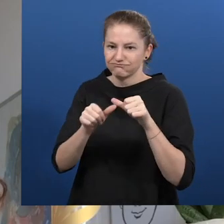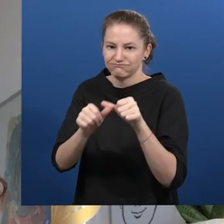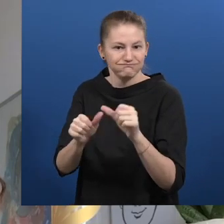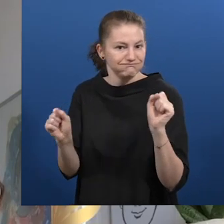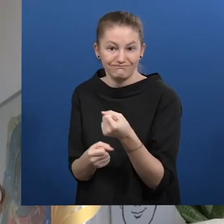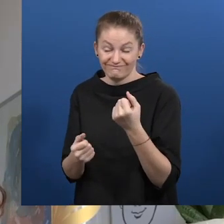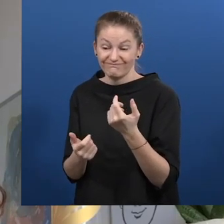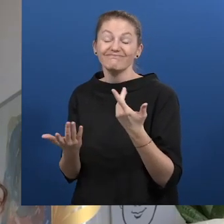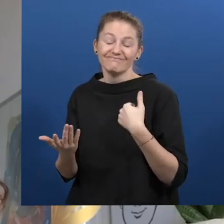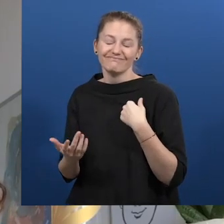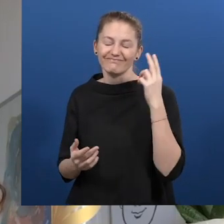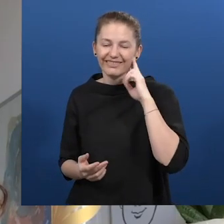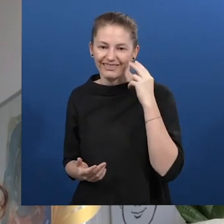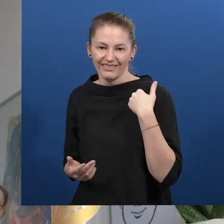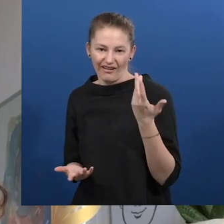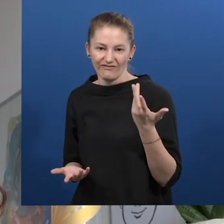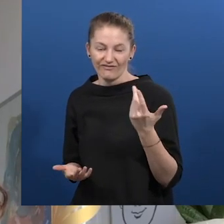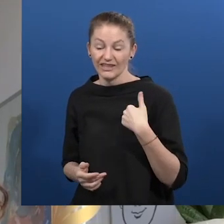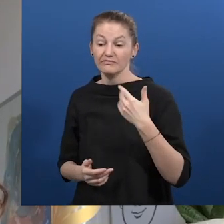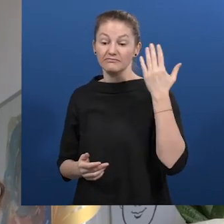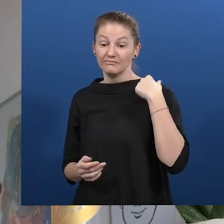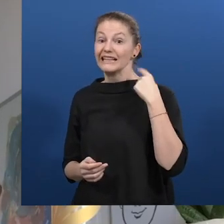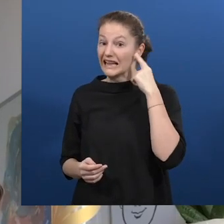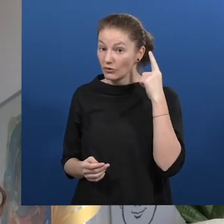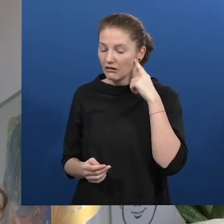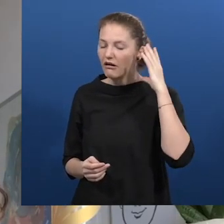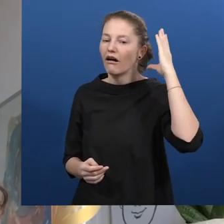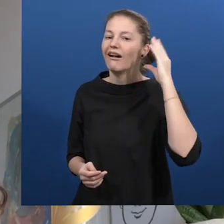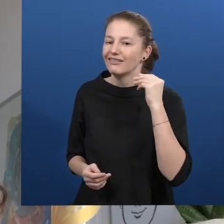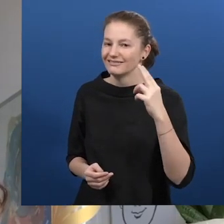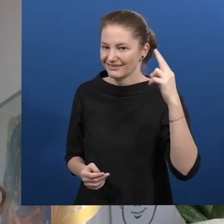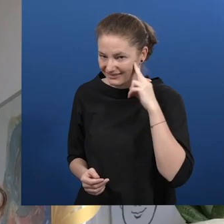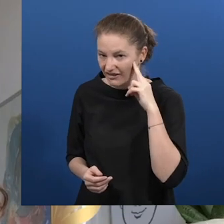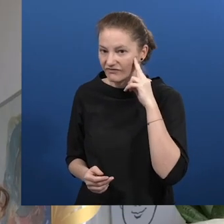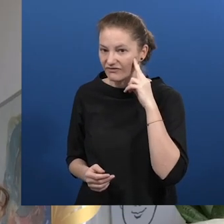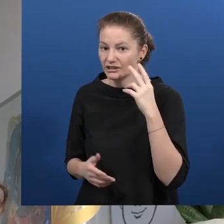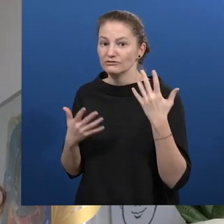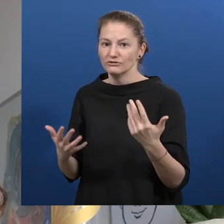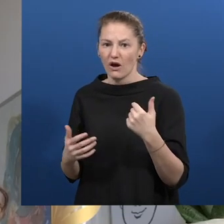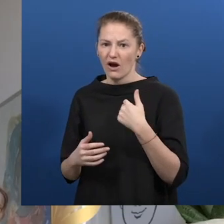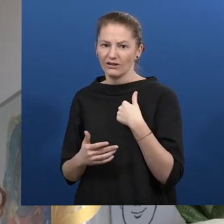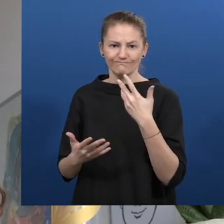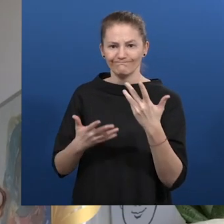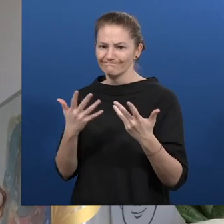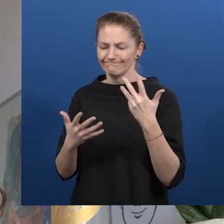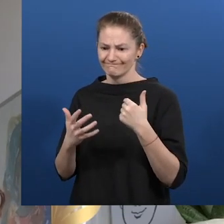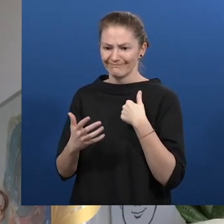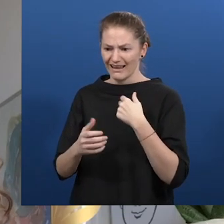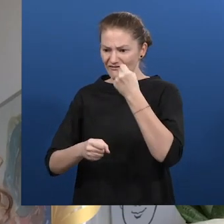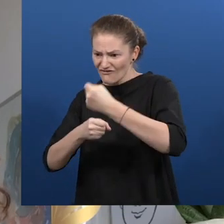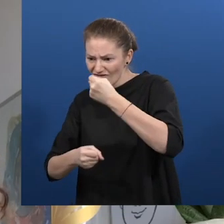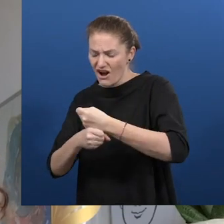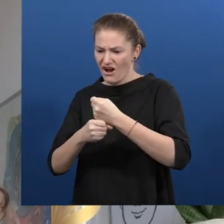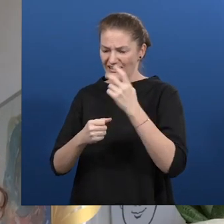been able to maintain my position because, when I lost my hearing, there was quite a work to do in order to maintain my job with the job retention